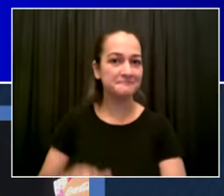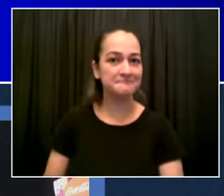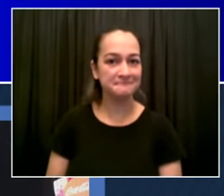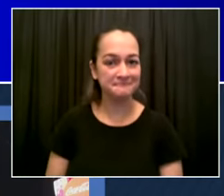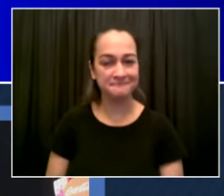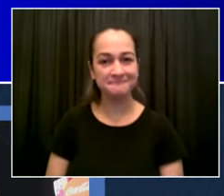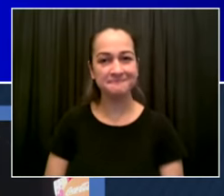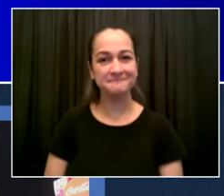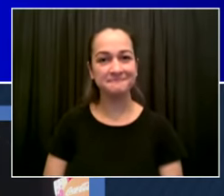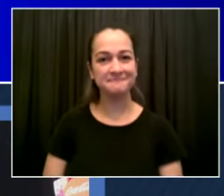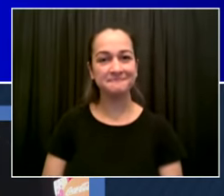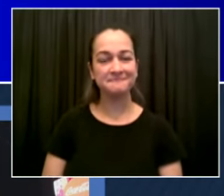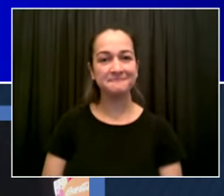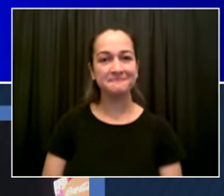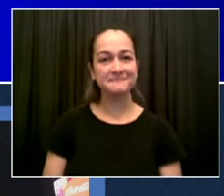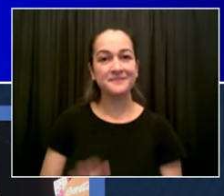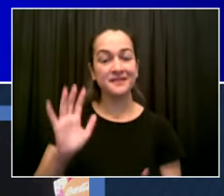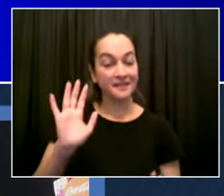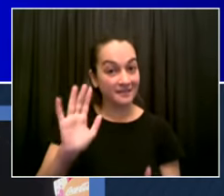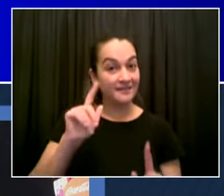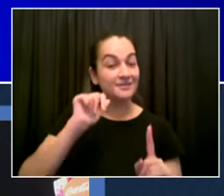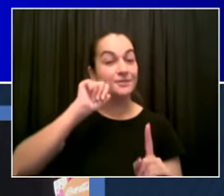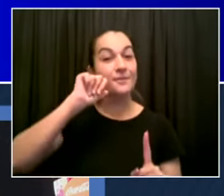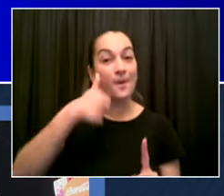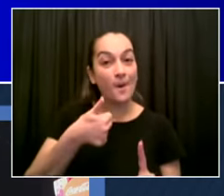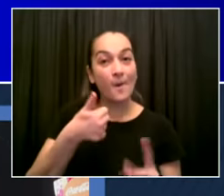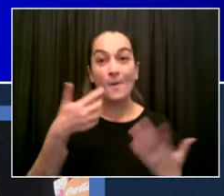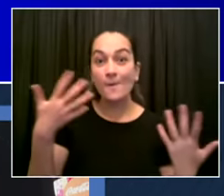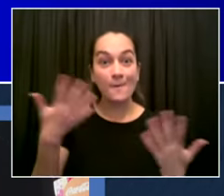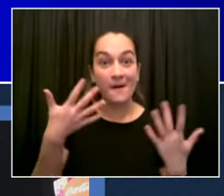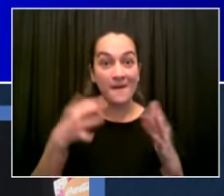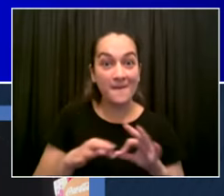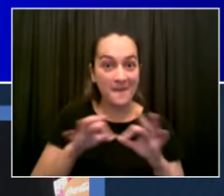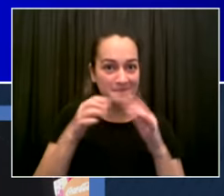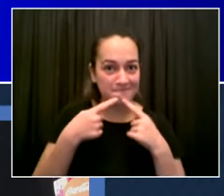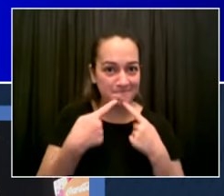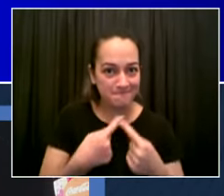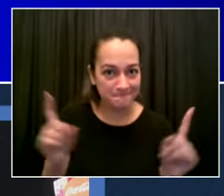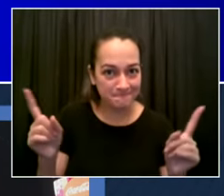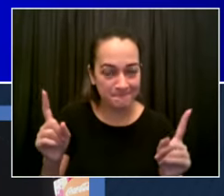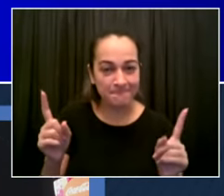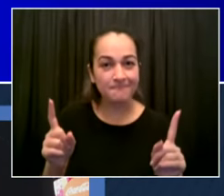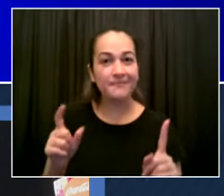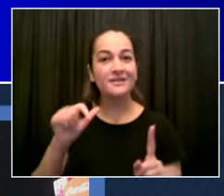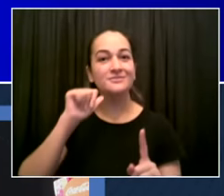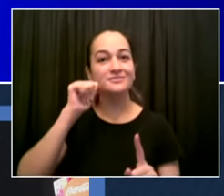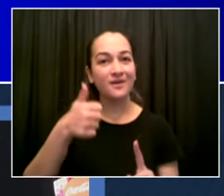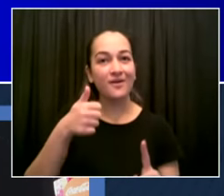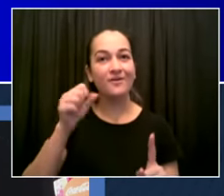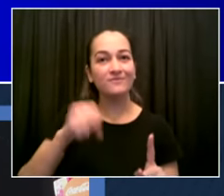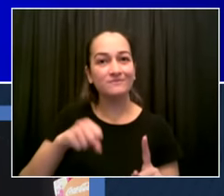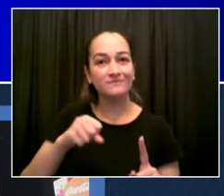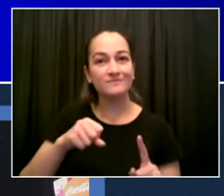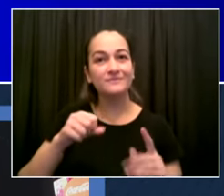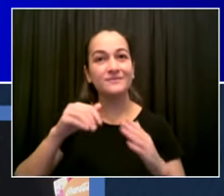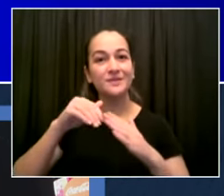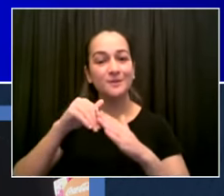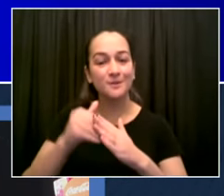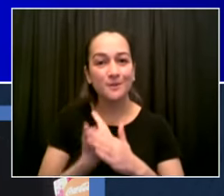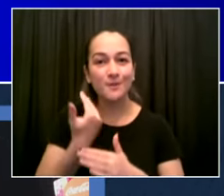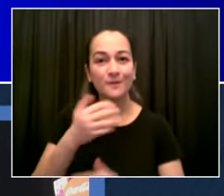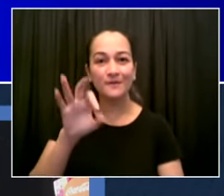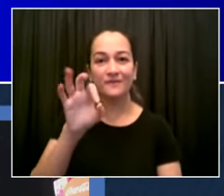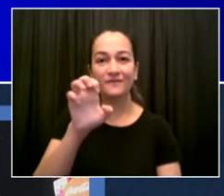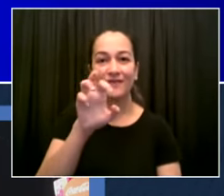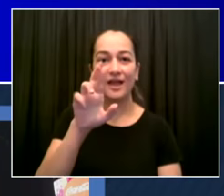unveiling of the time square wheel a giant ferris wheel in the middle of time square this is really exciting this is going to add